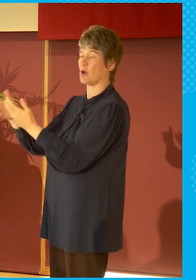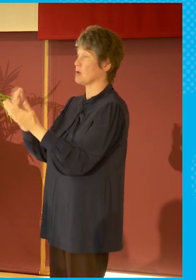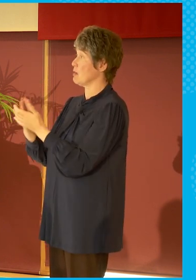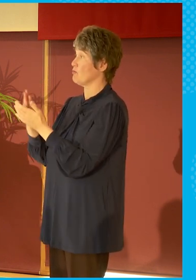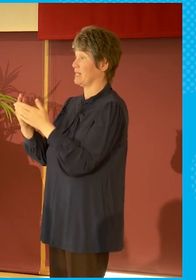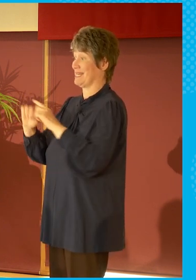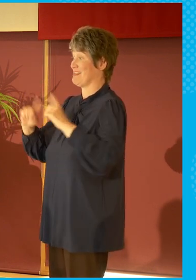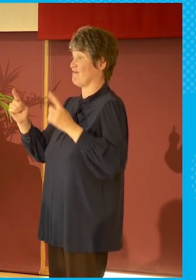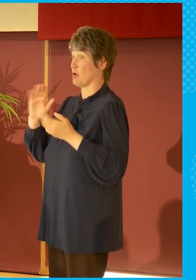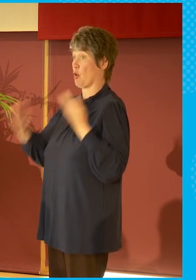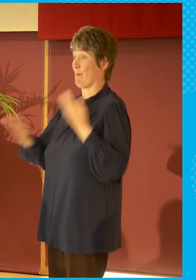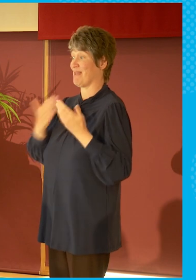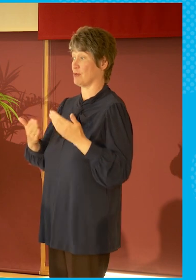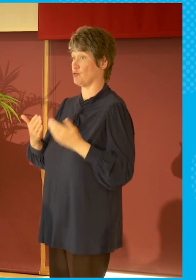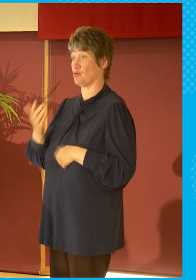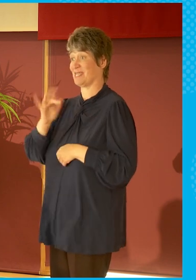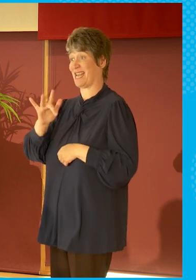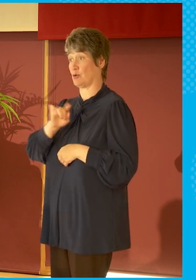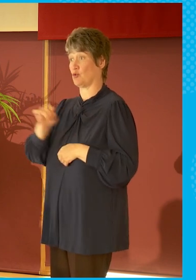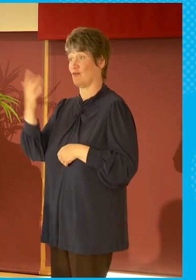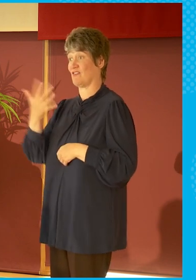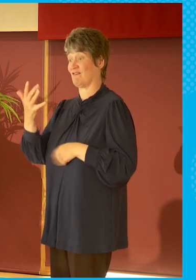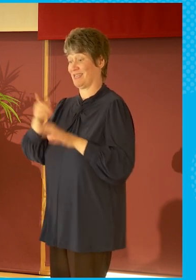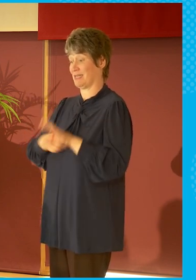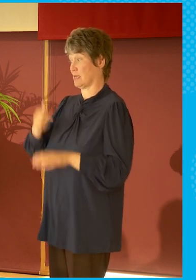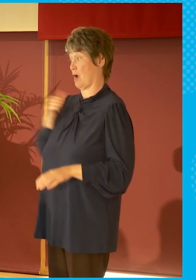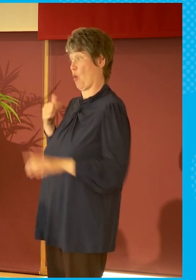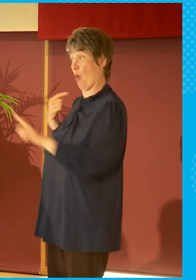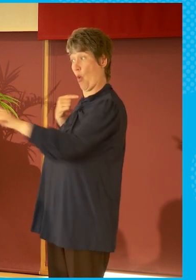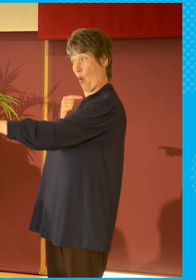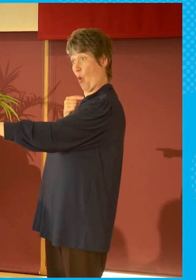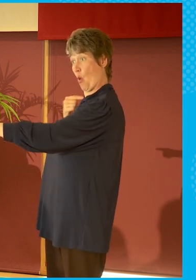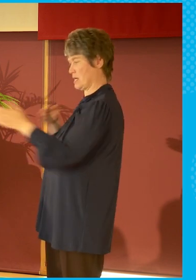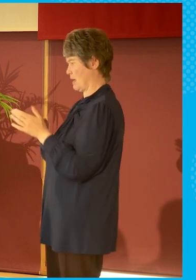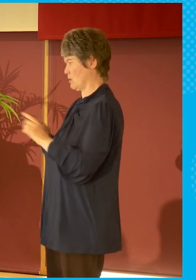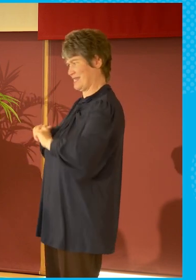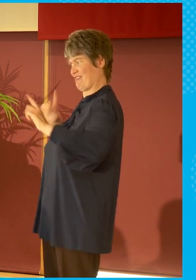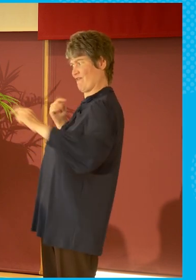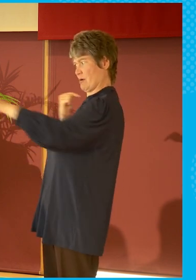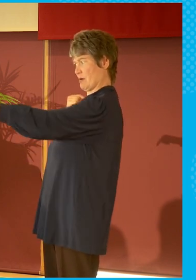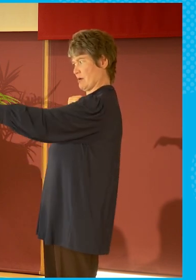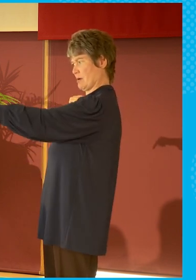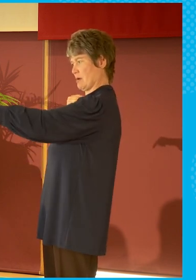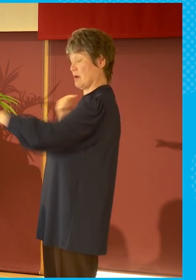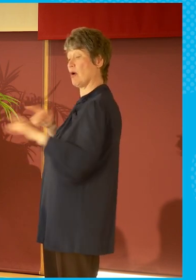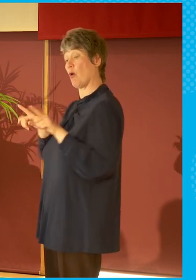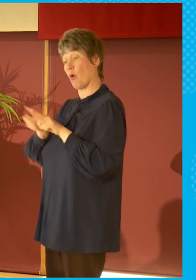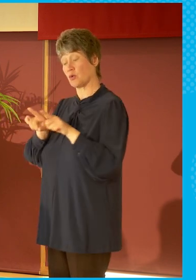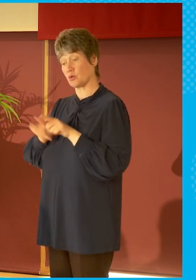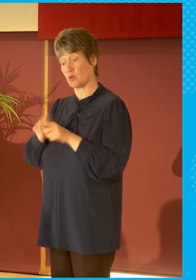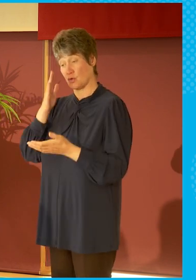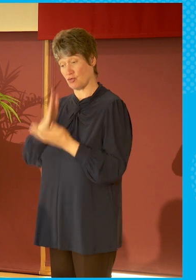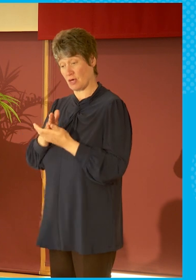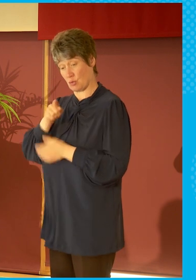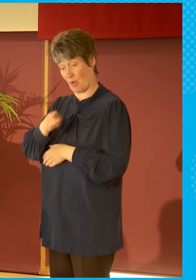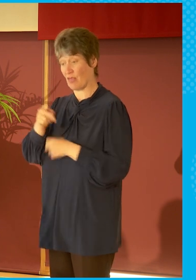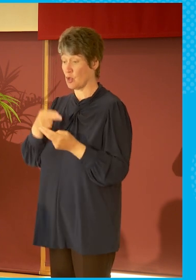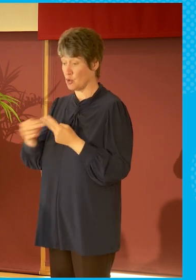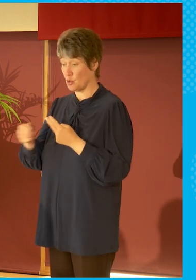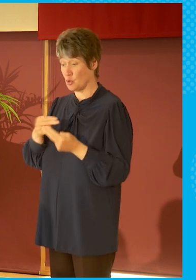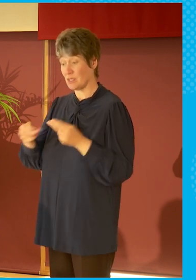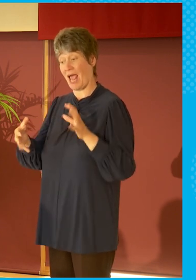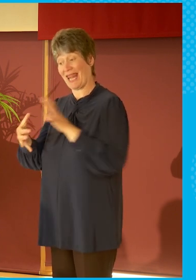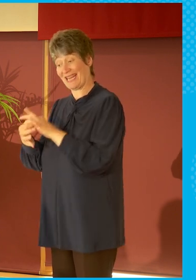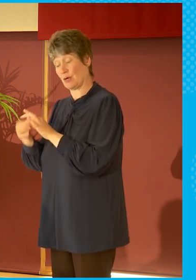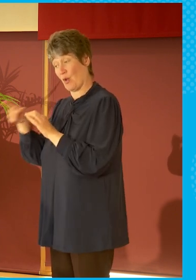15 years ago. I think trust in the news is also highly connected to trust in politics,